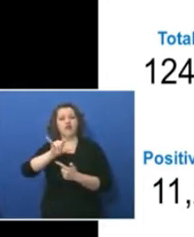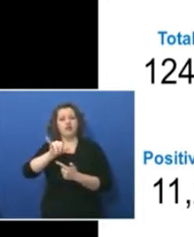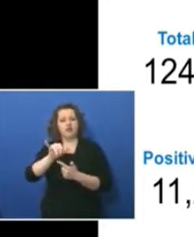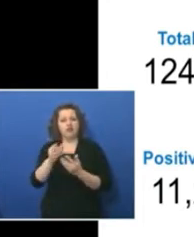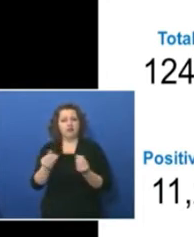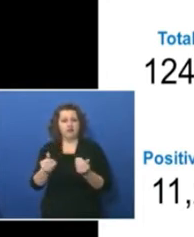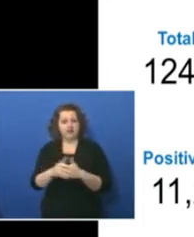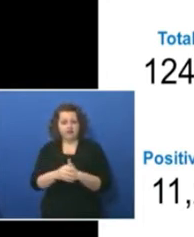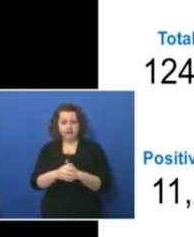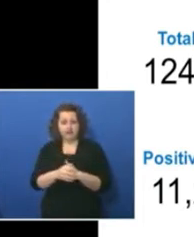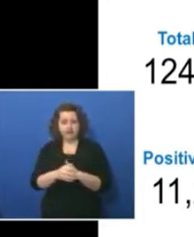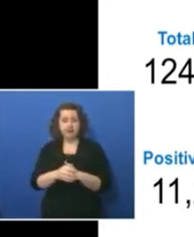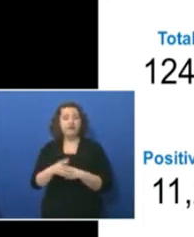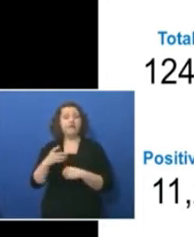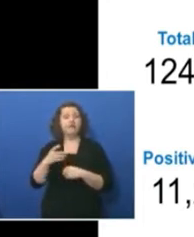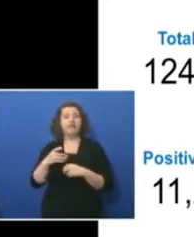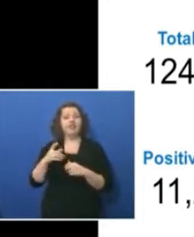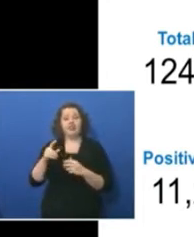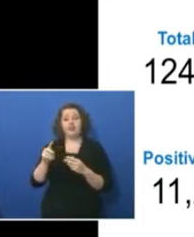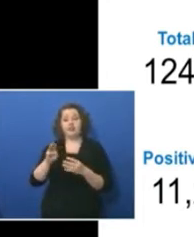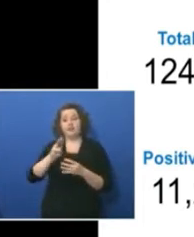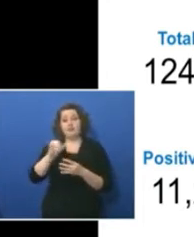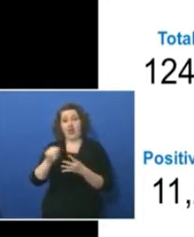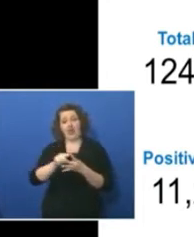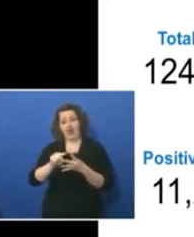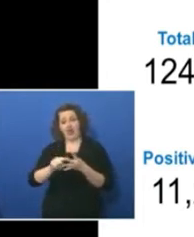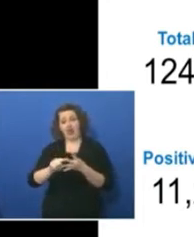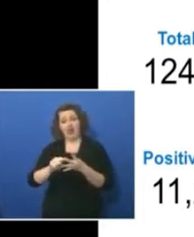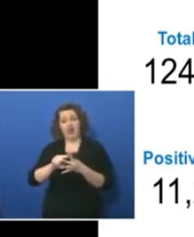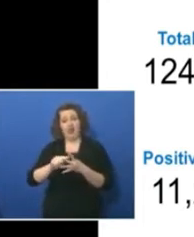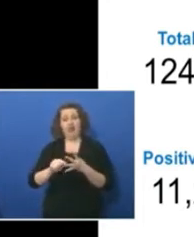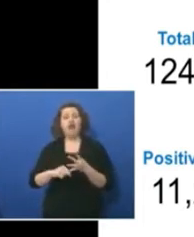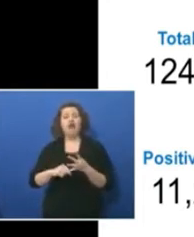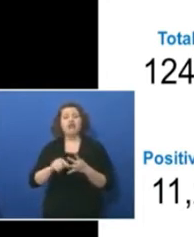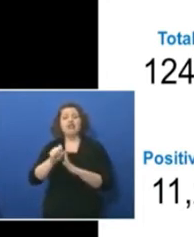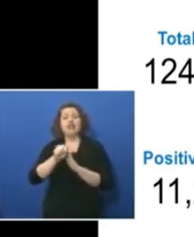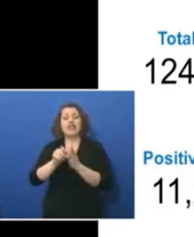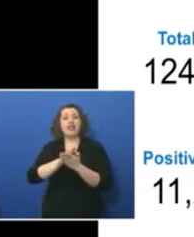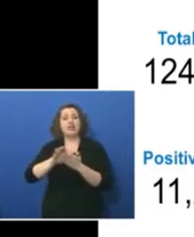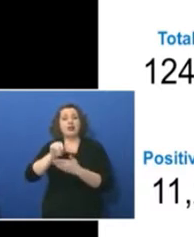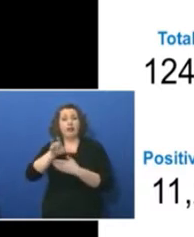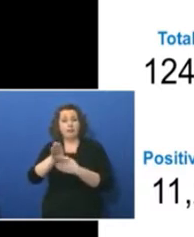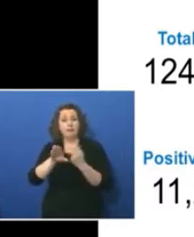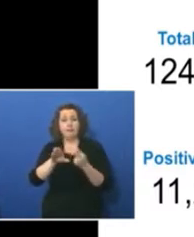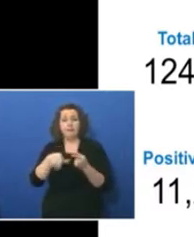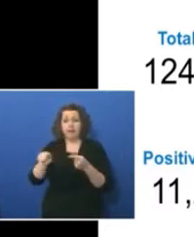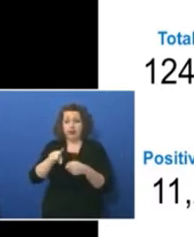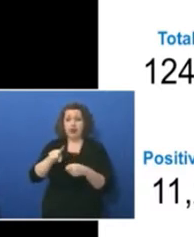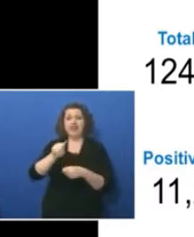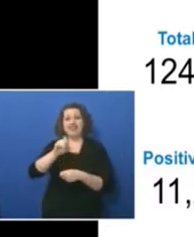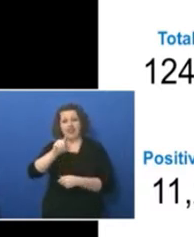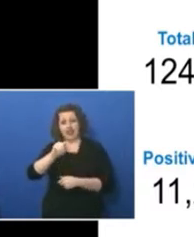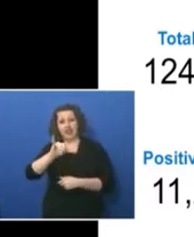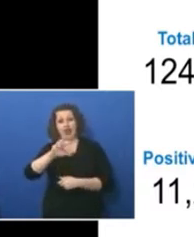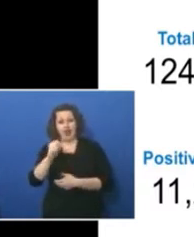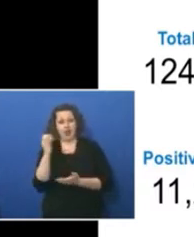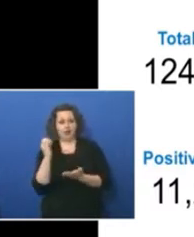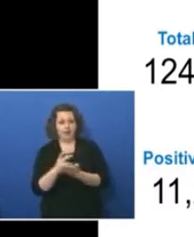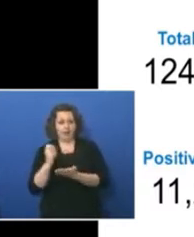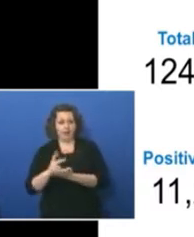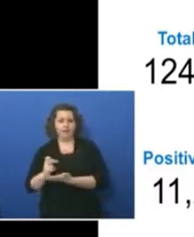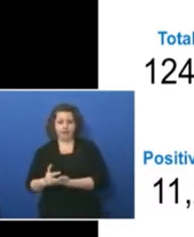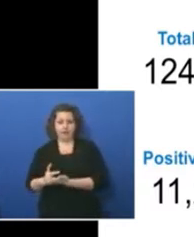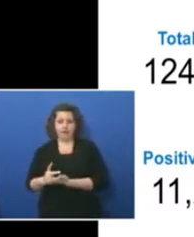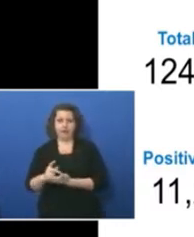During the first two weeks of May, the State Hygienic Lab was working to complete the Test Iowa validation process,